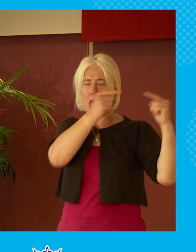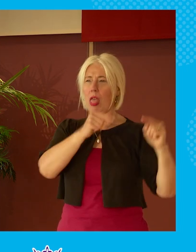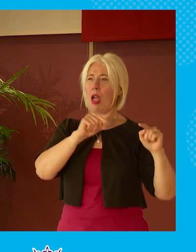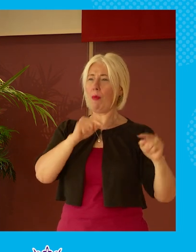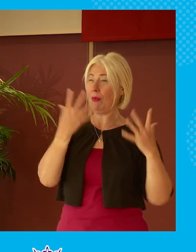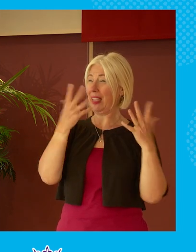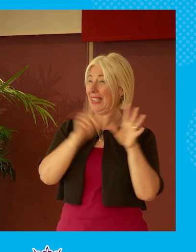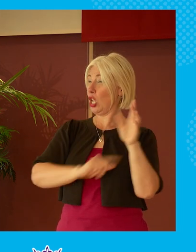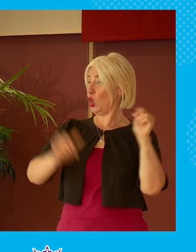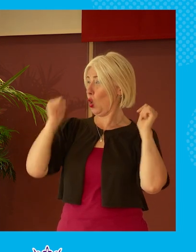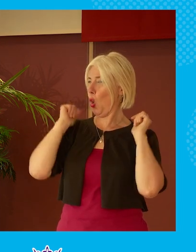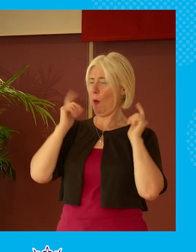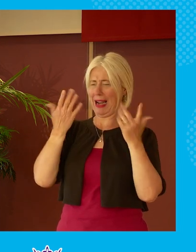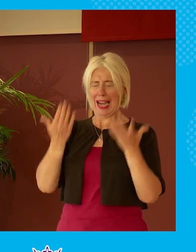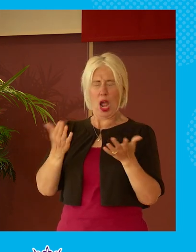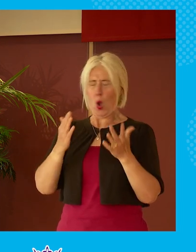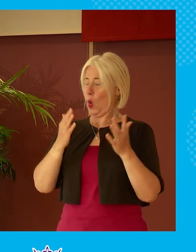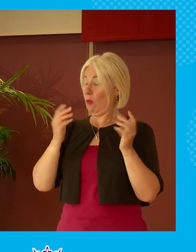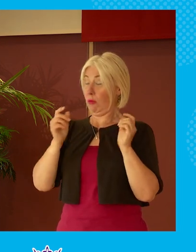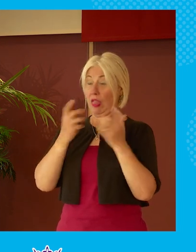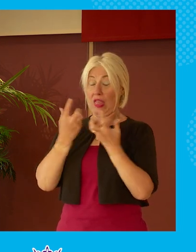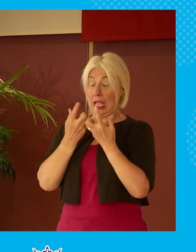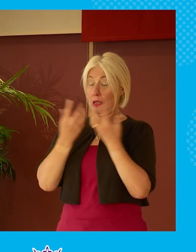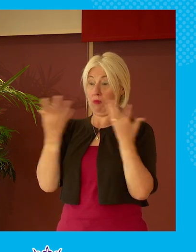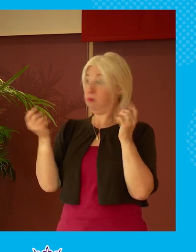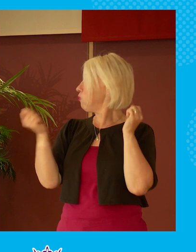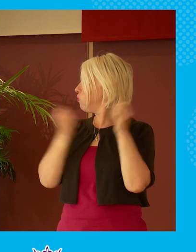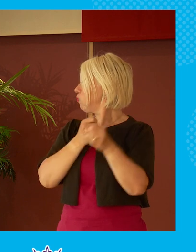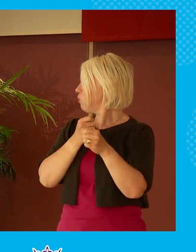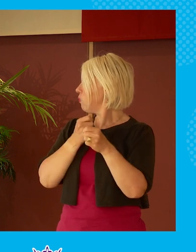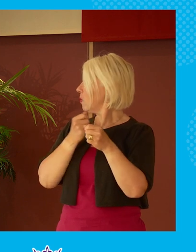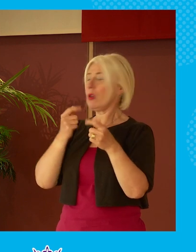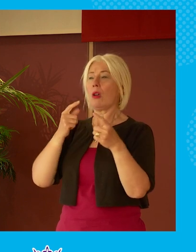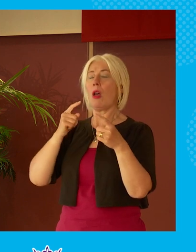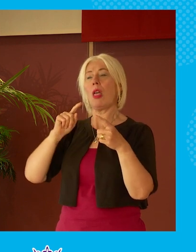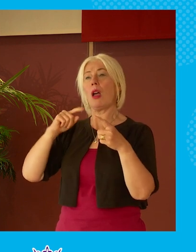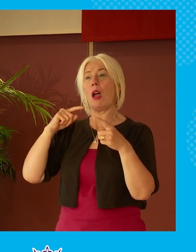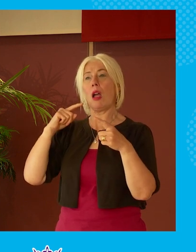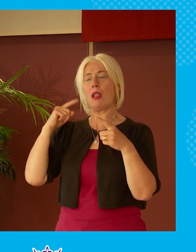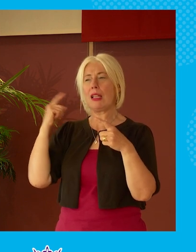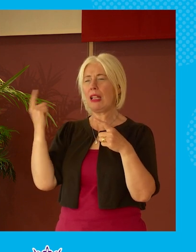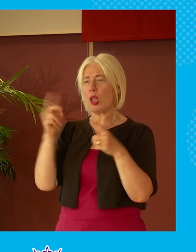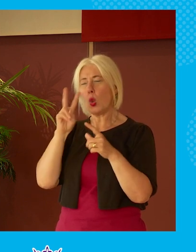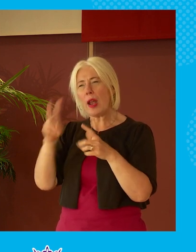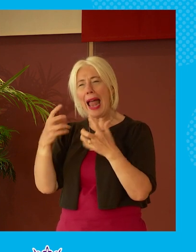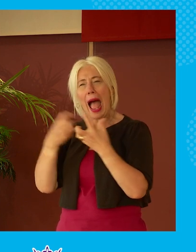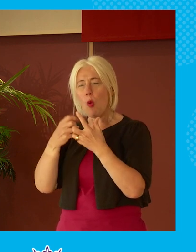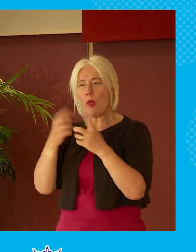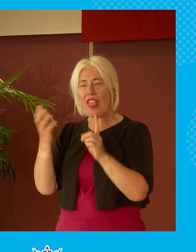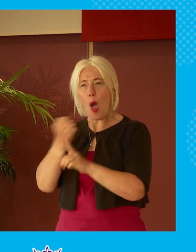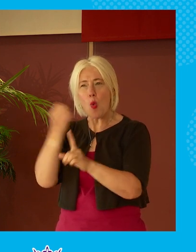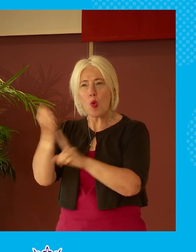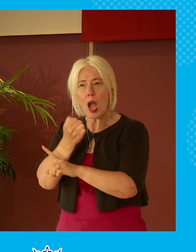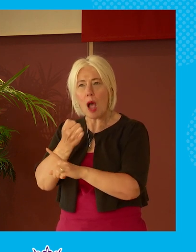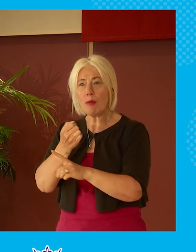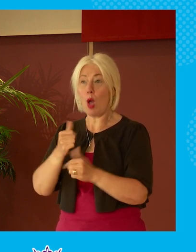future of everything resides on on stopping somebody um coming coming in or coming out and i wish there was a a great philosophy for